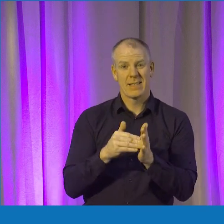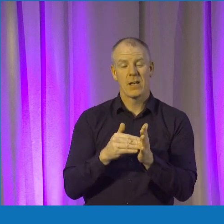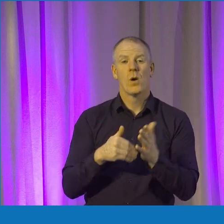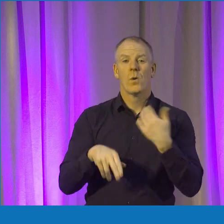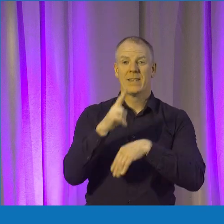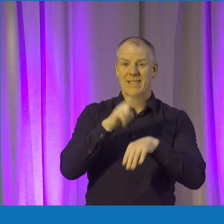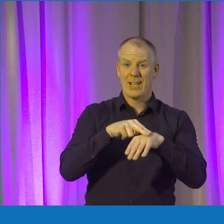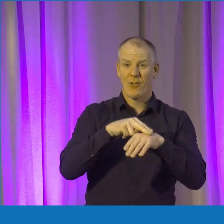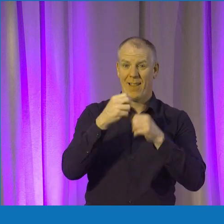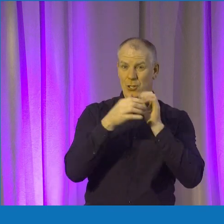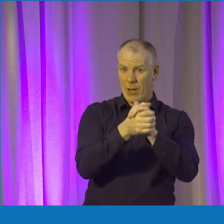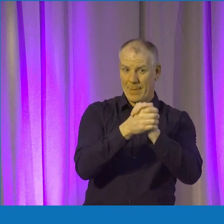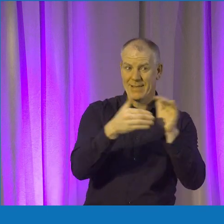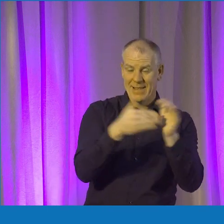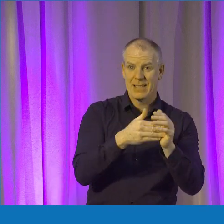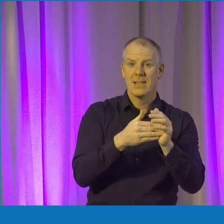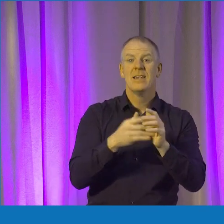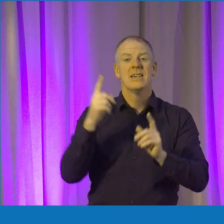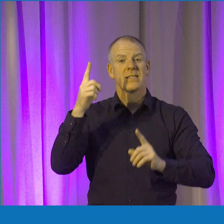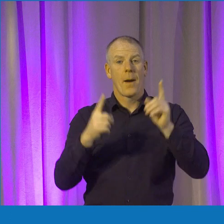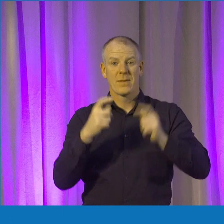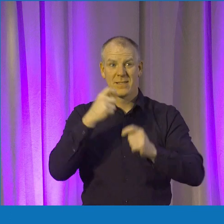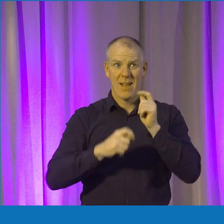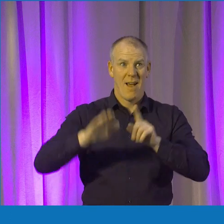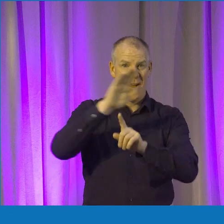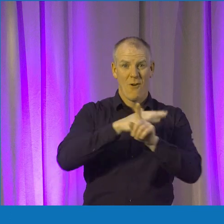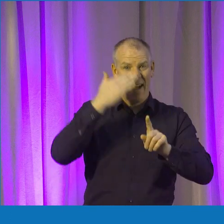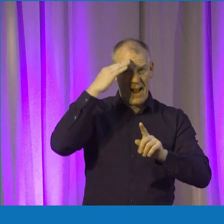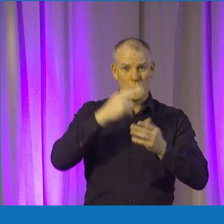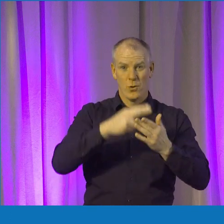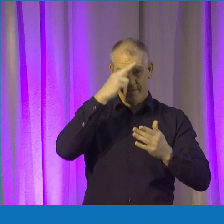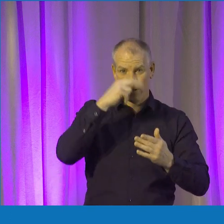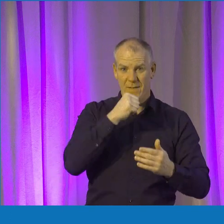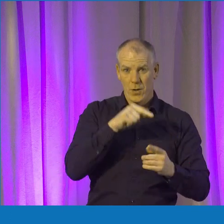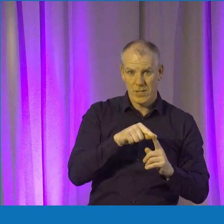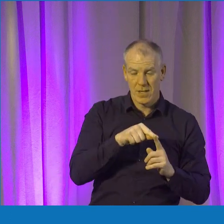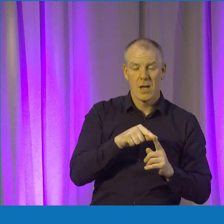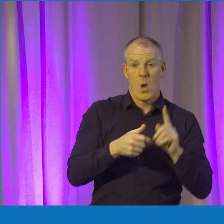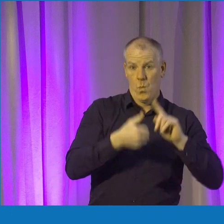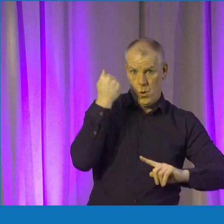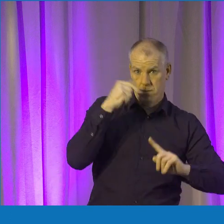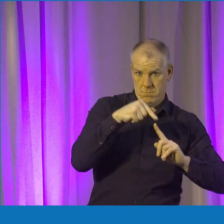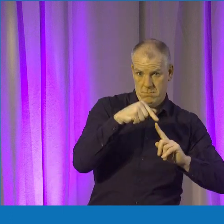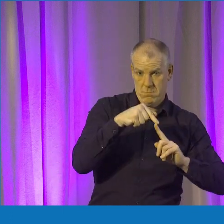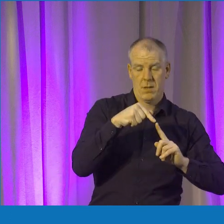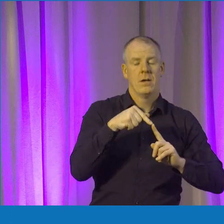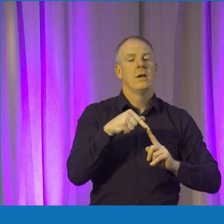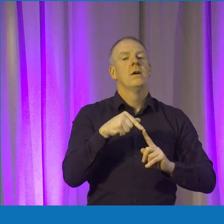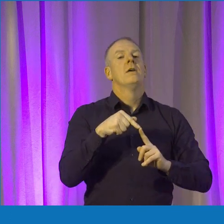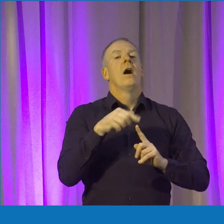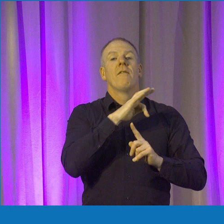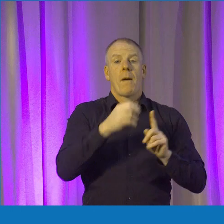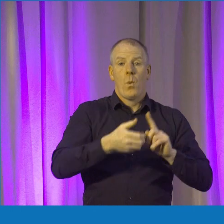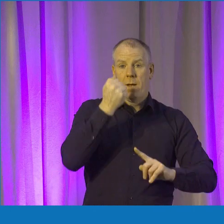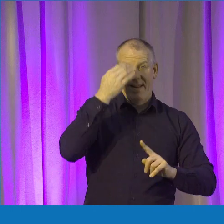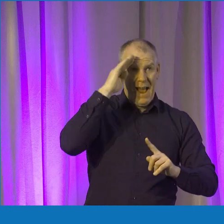crowned national champions. And so we competed against all the other universities in Ireland and we won. So with that,